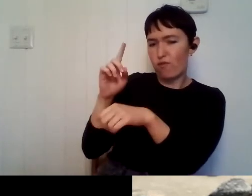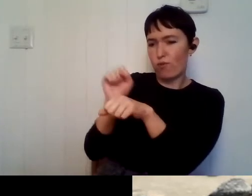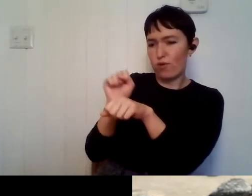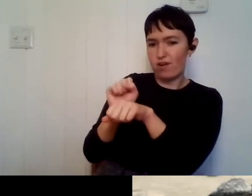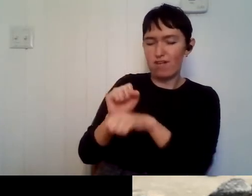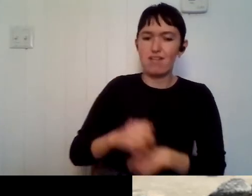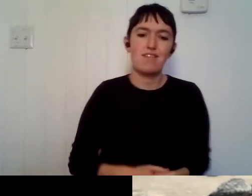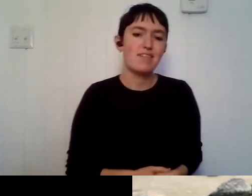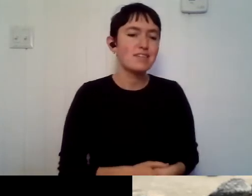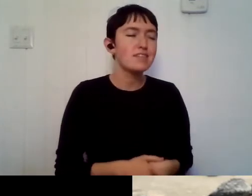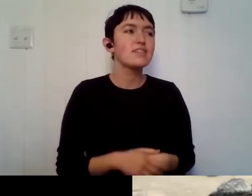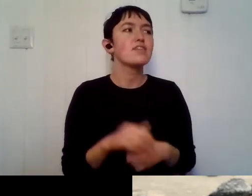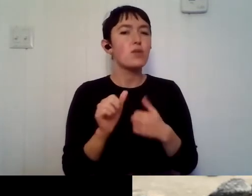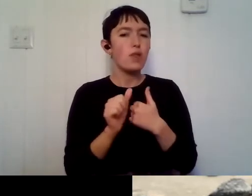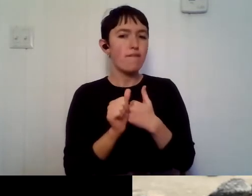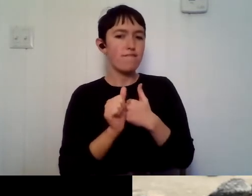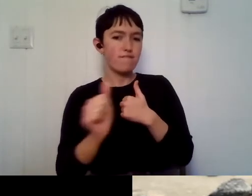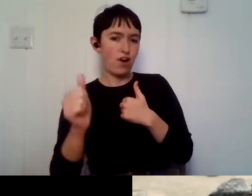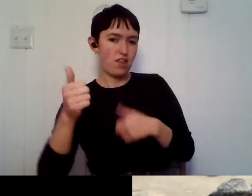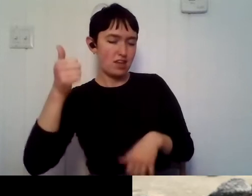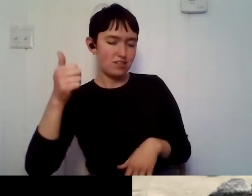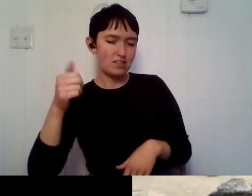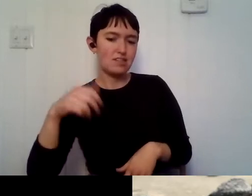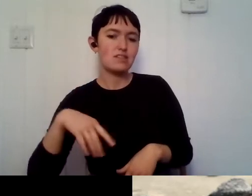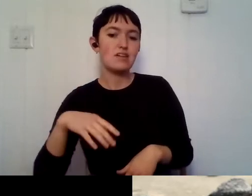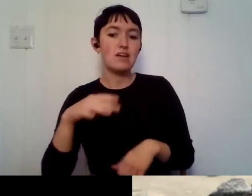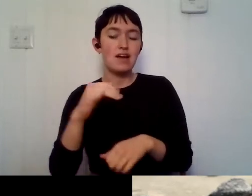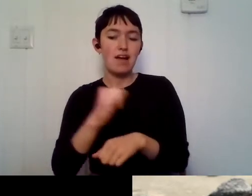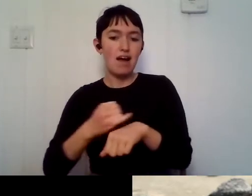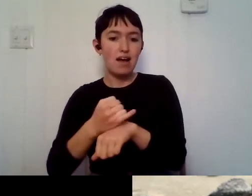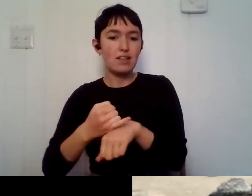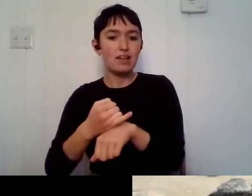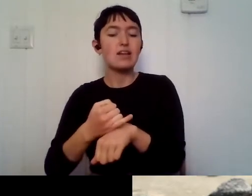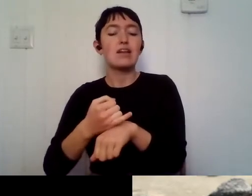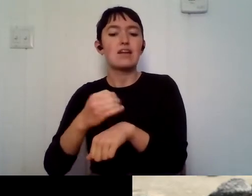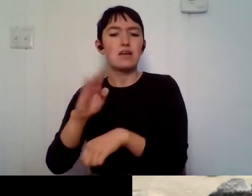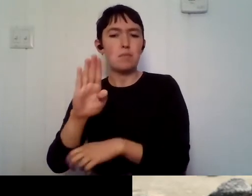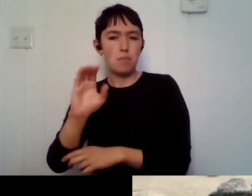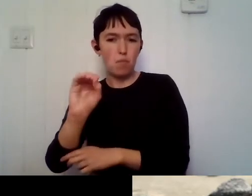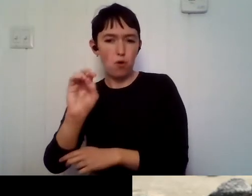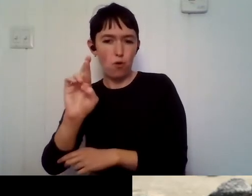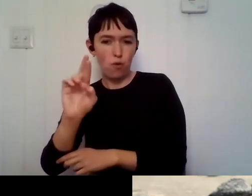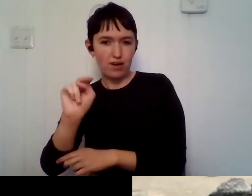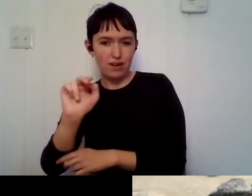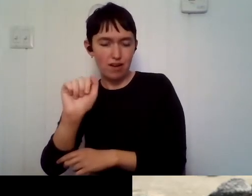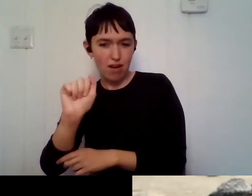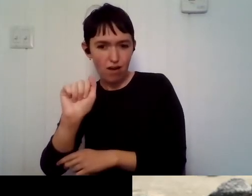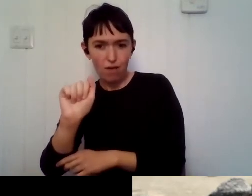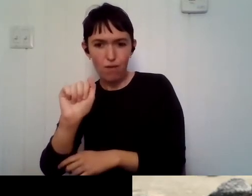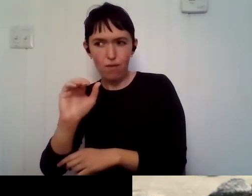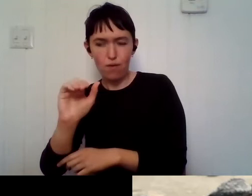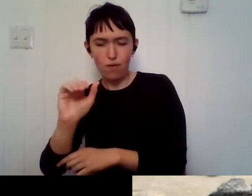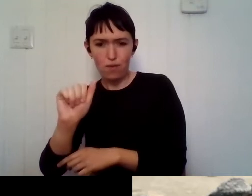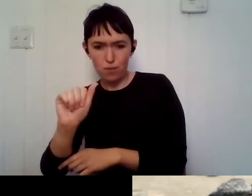currently is, um, the island of Borneo, which is a pretty unique island. It's, like